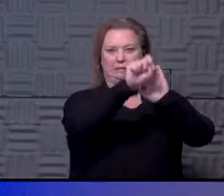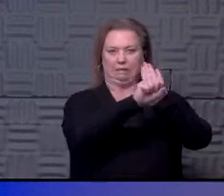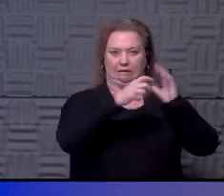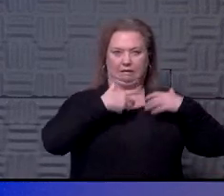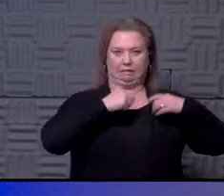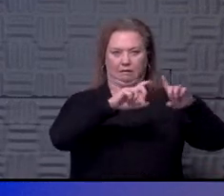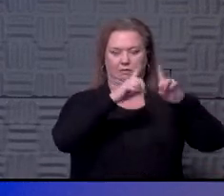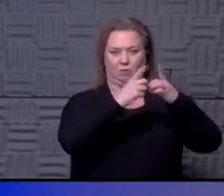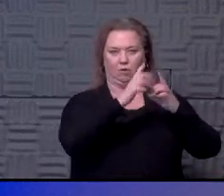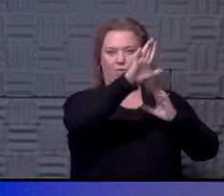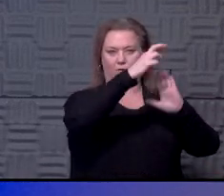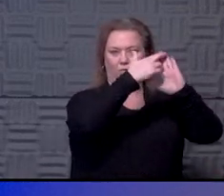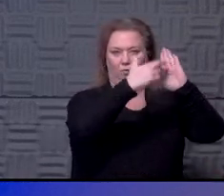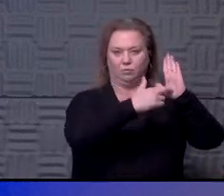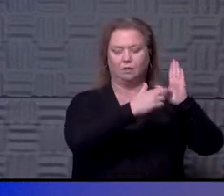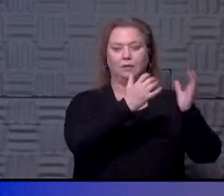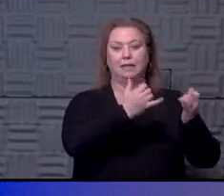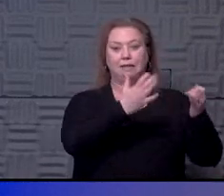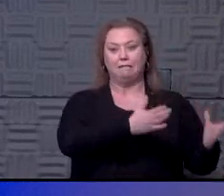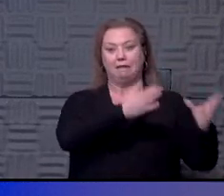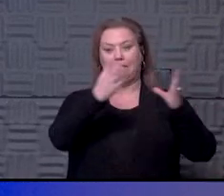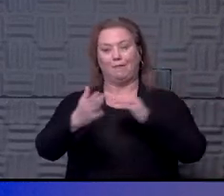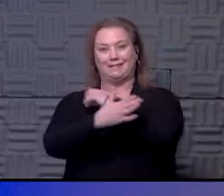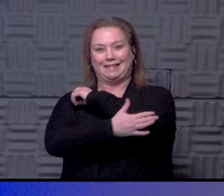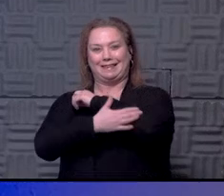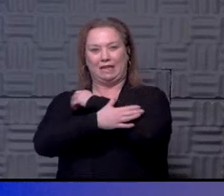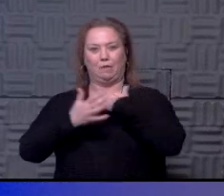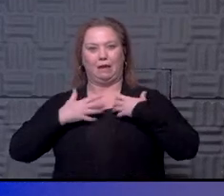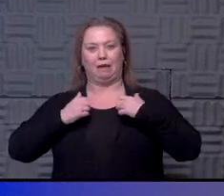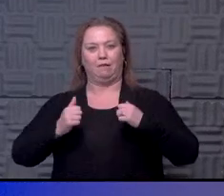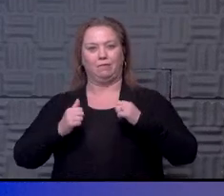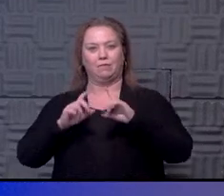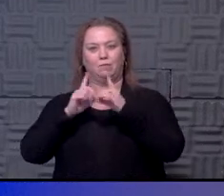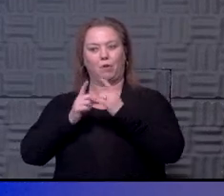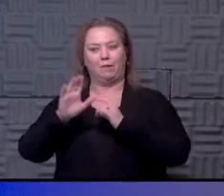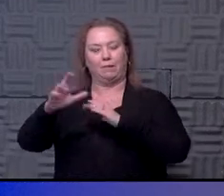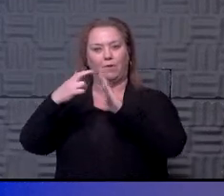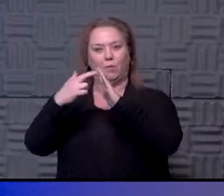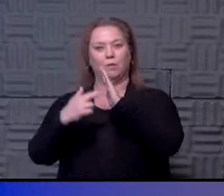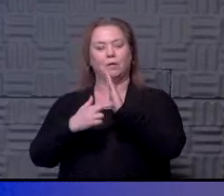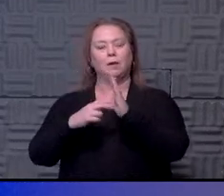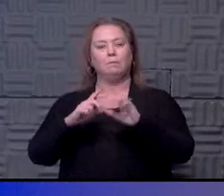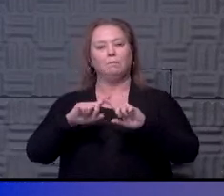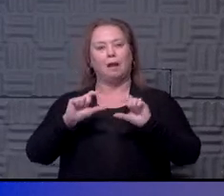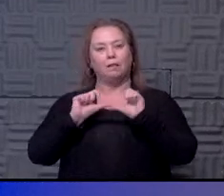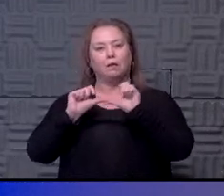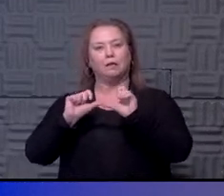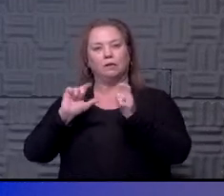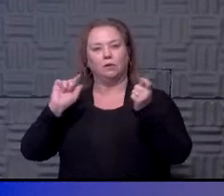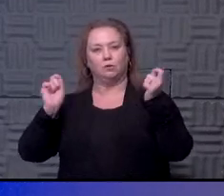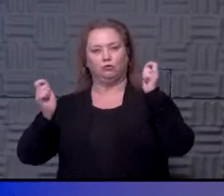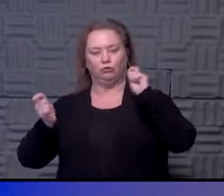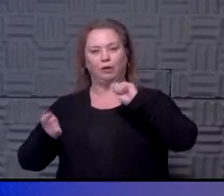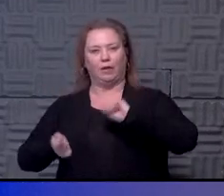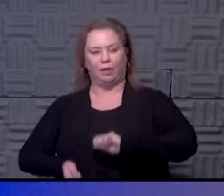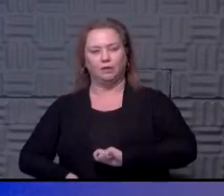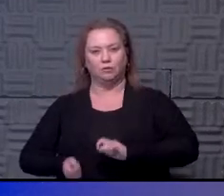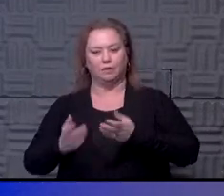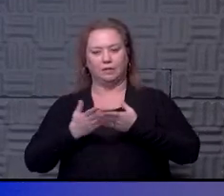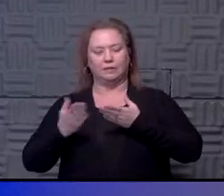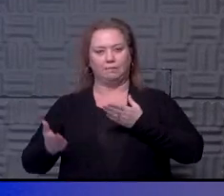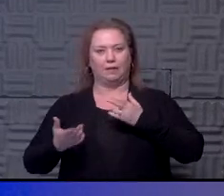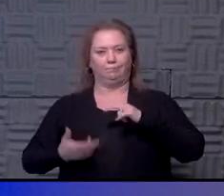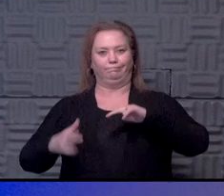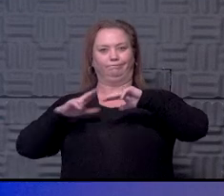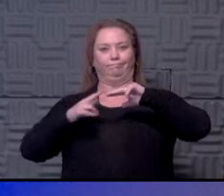department. And now it's more of the county health departments. But I think there's going to continue to be evolution, just as you said, as supply